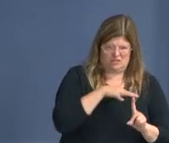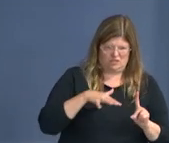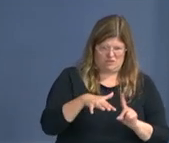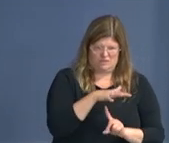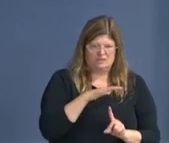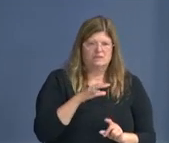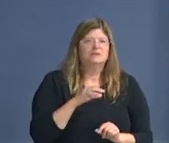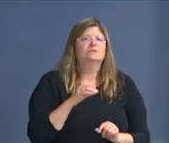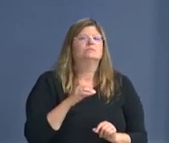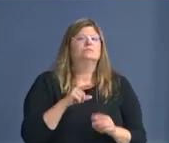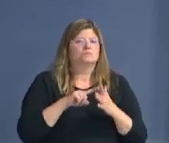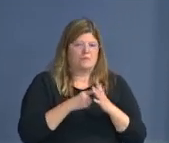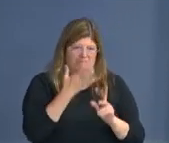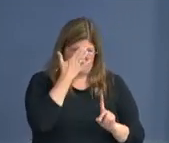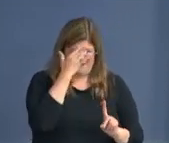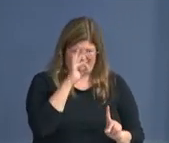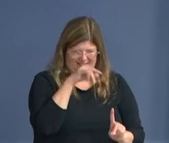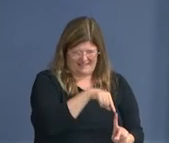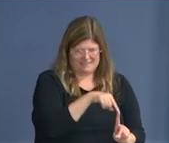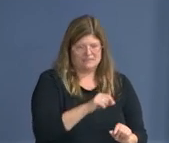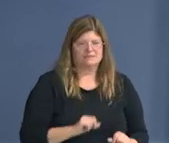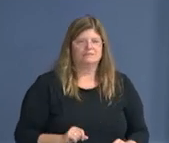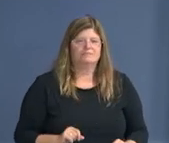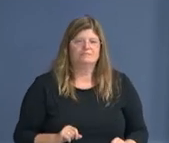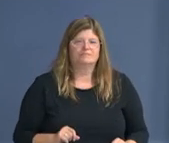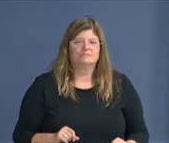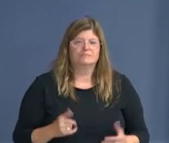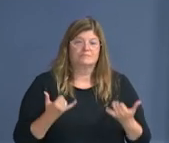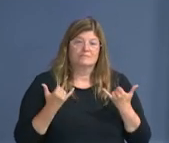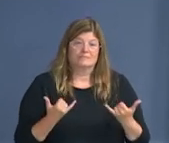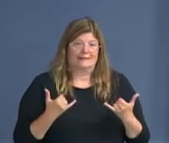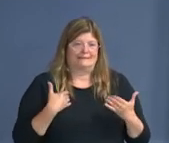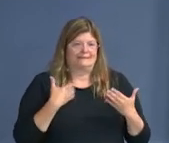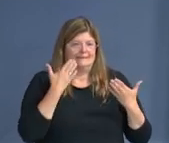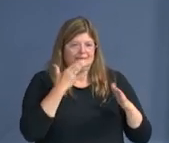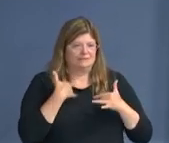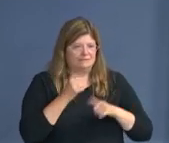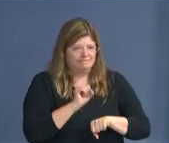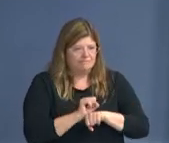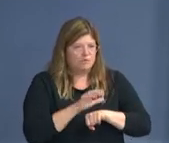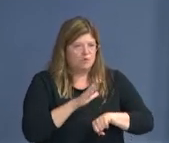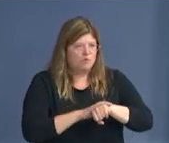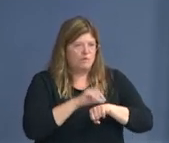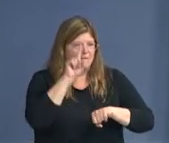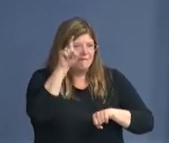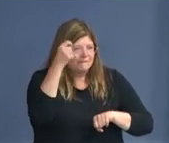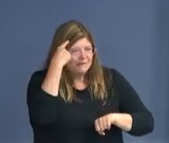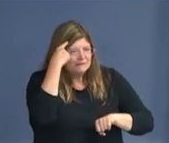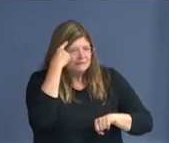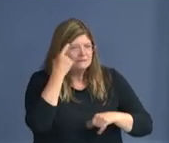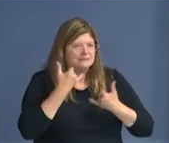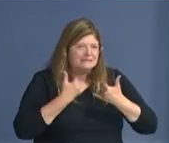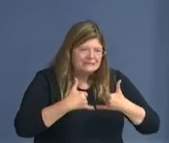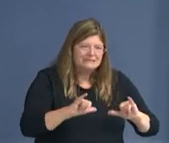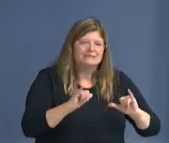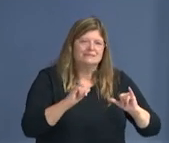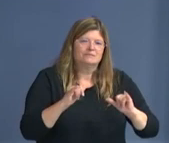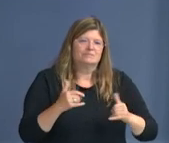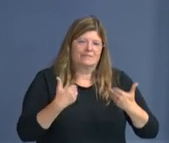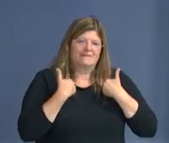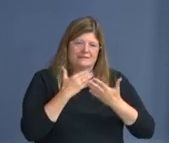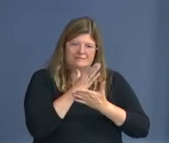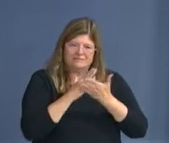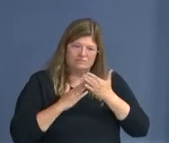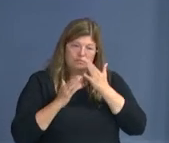been, um, in the provision of municipal services. And so we still envision some, um, municipal service